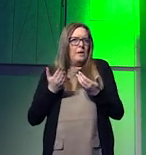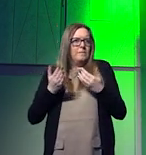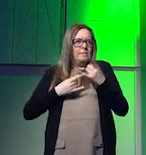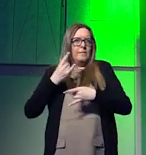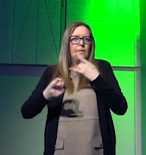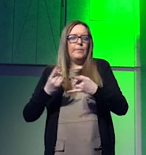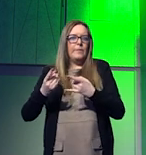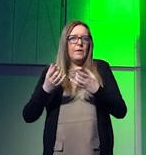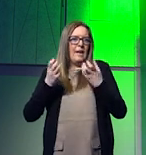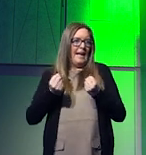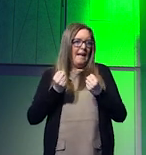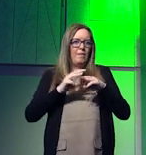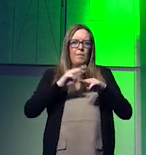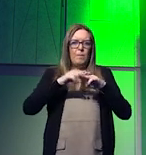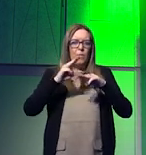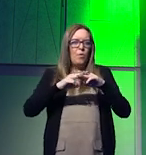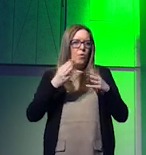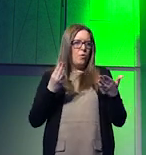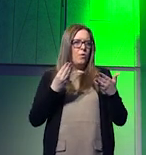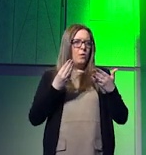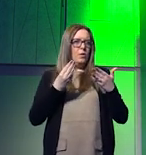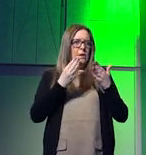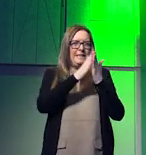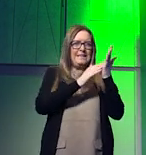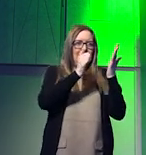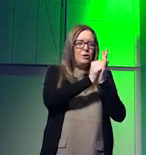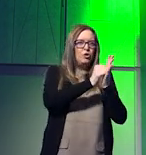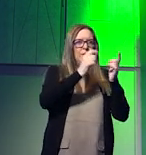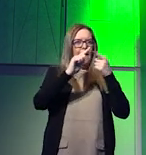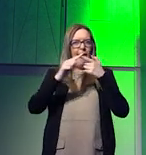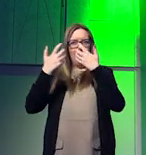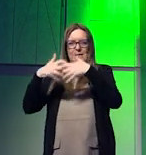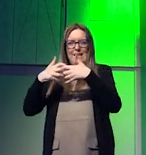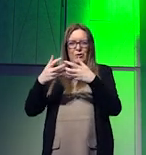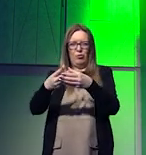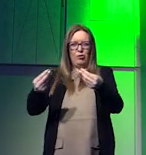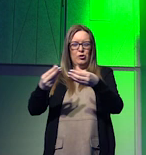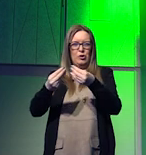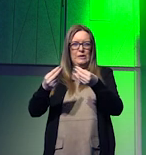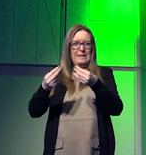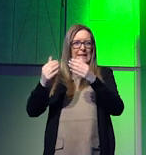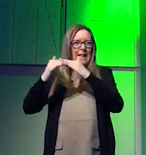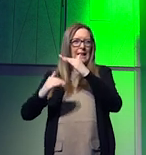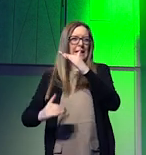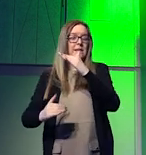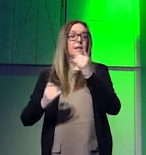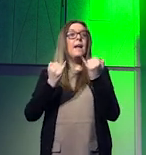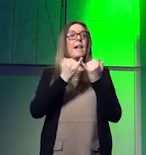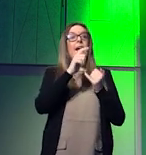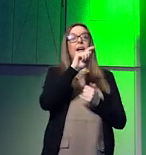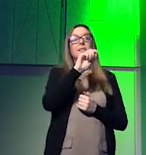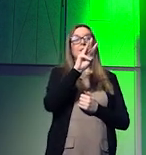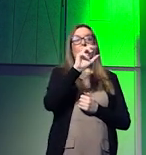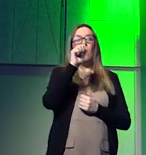having more difficulty in terms of your industrial and technological resource base a place like taiwan for example